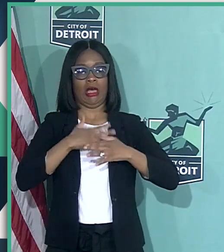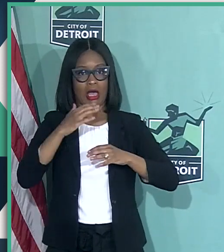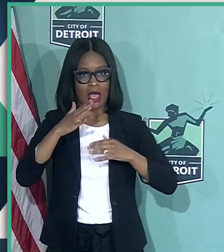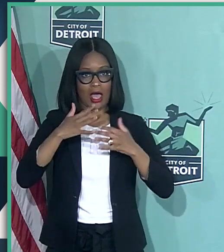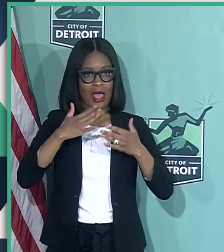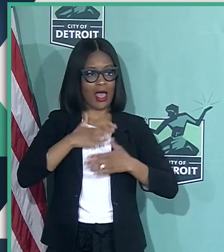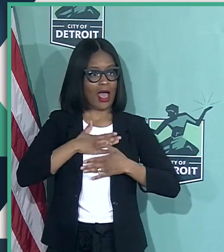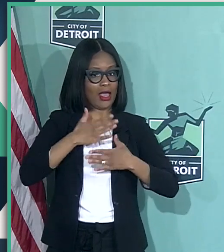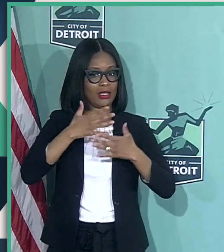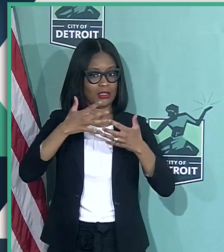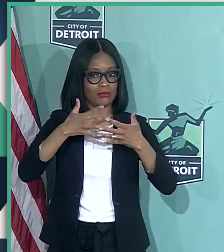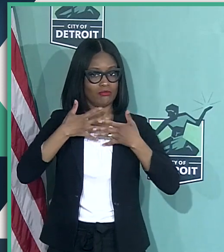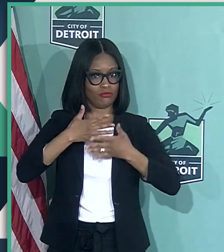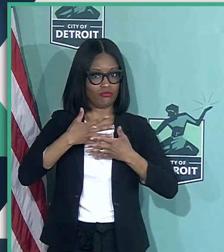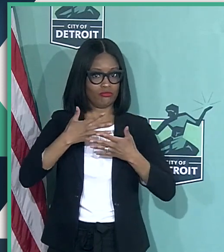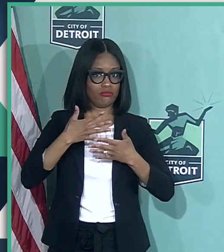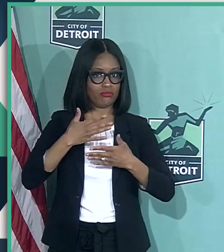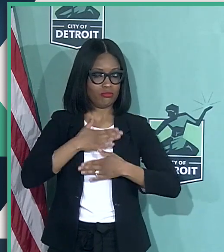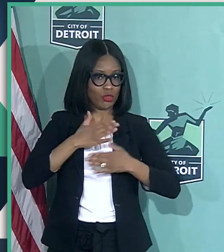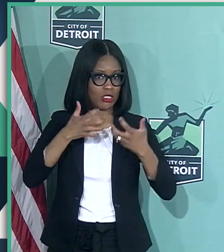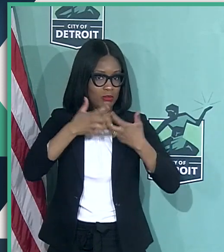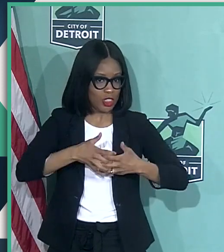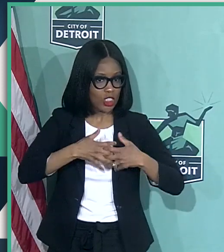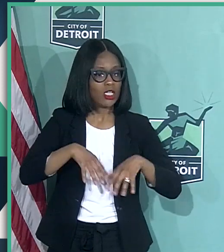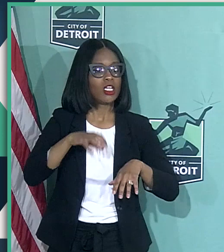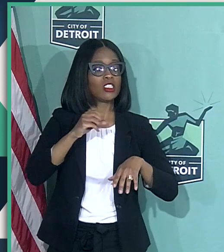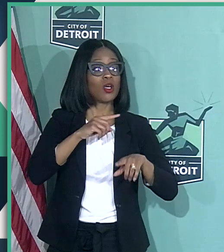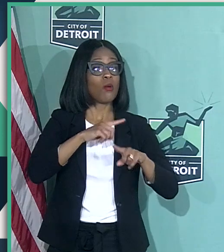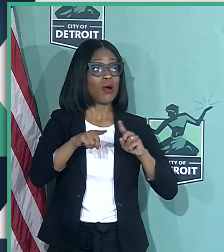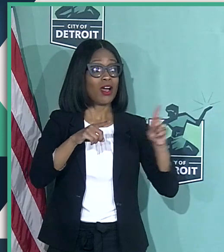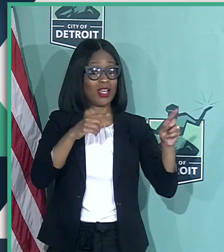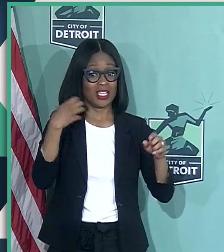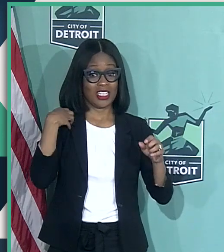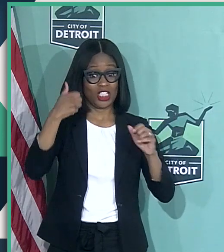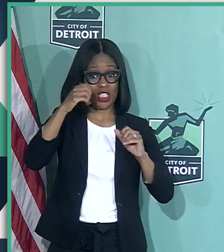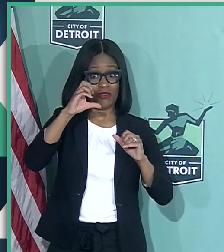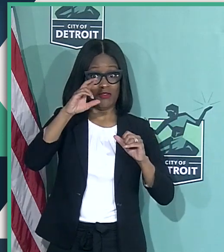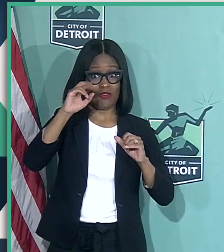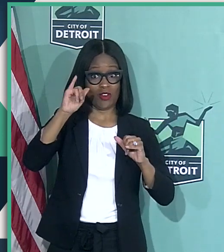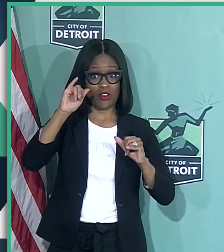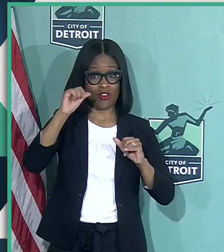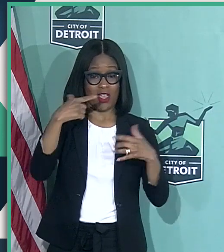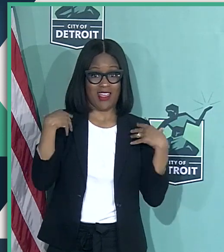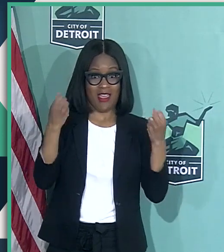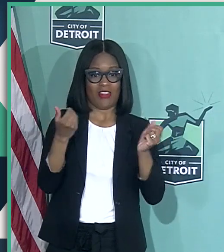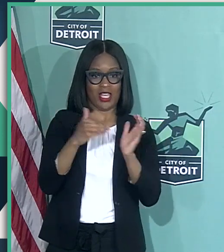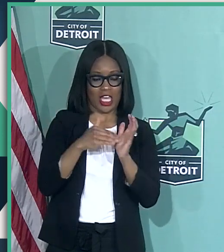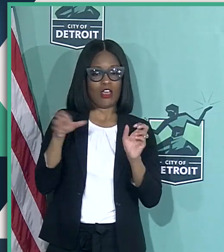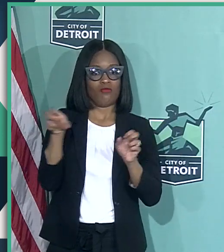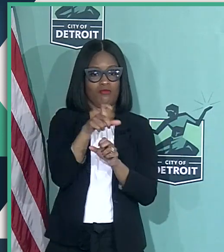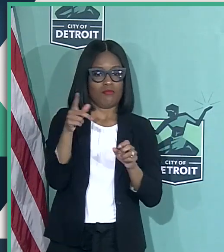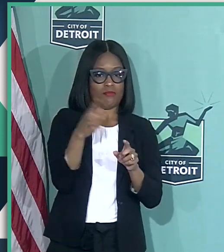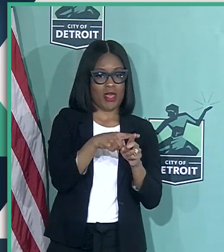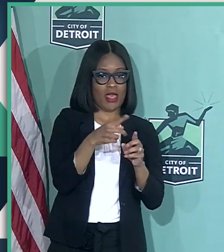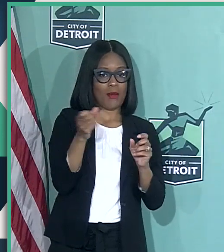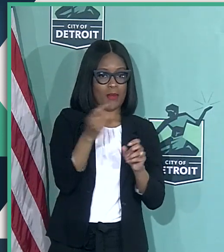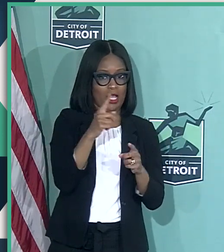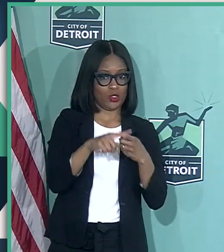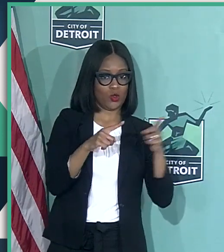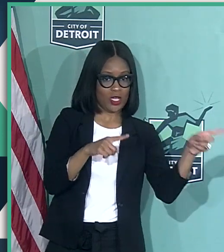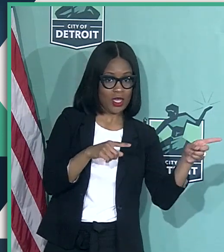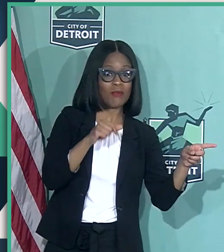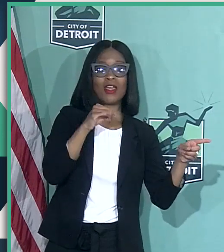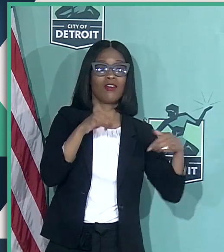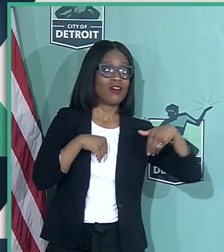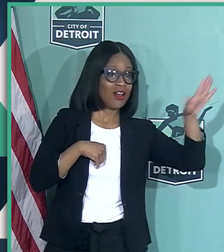about the city. Once Chief Craig healed, I switched the designation back to him. If Chief Craig were to go away again, I would switch that designation